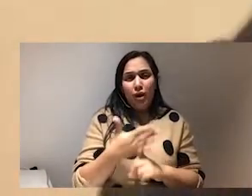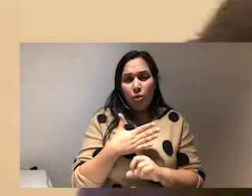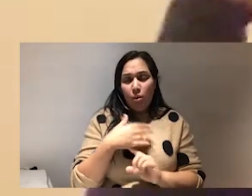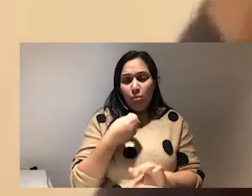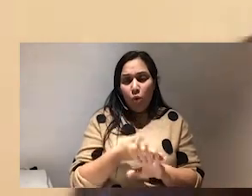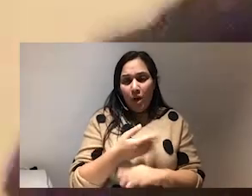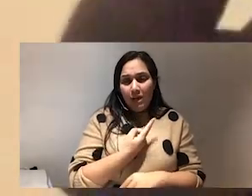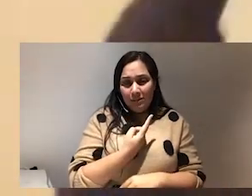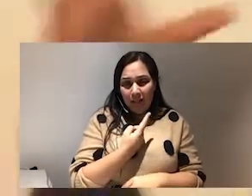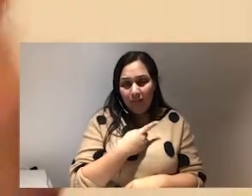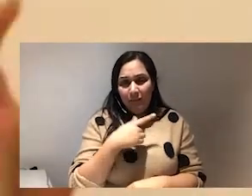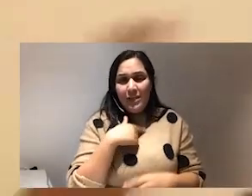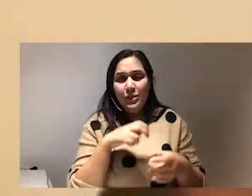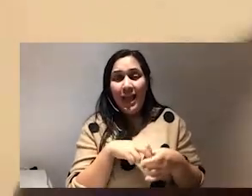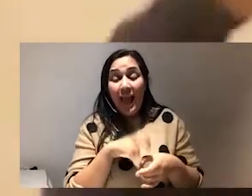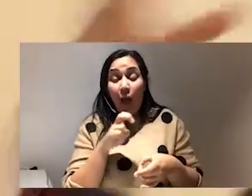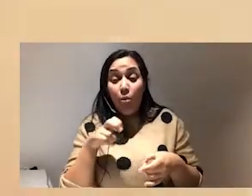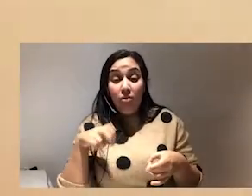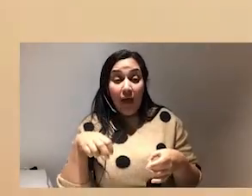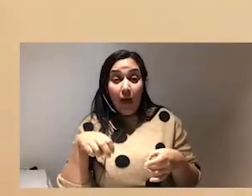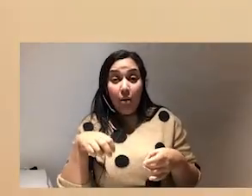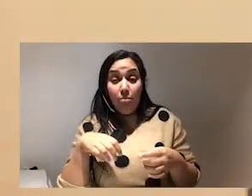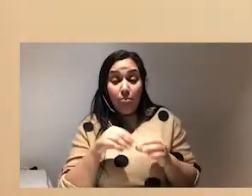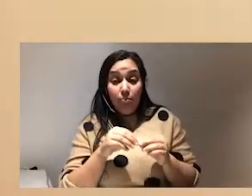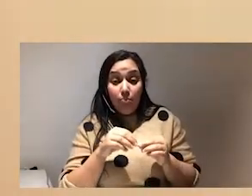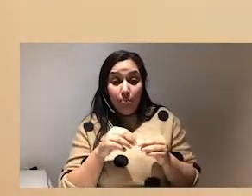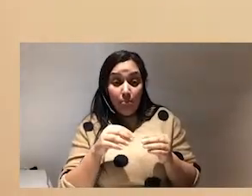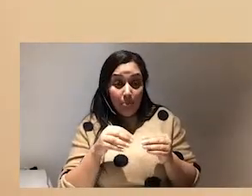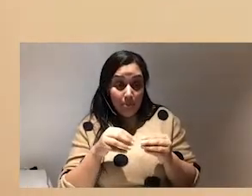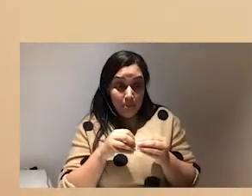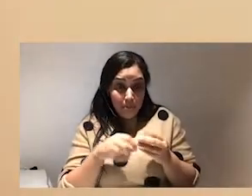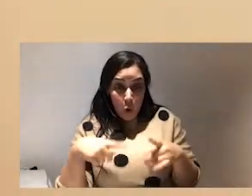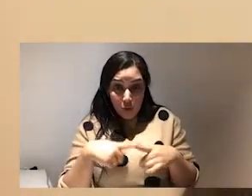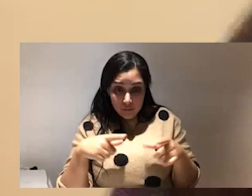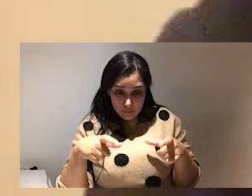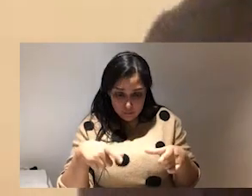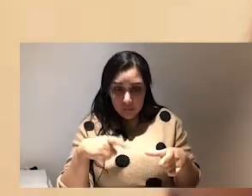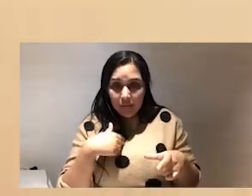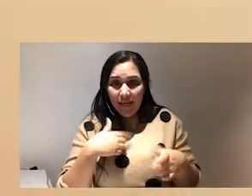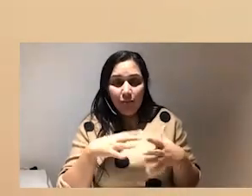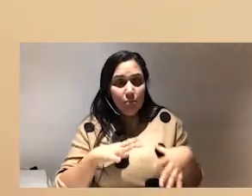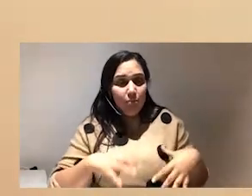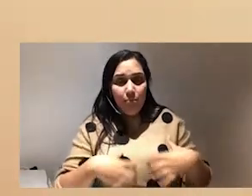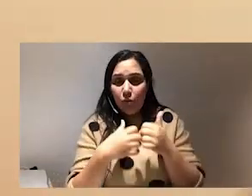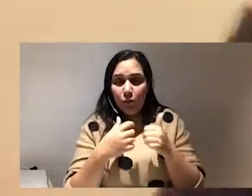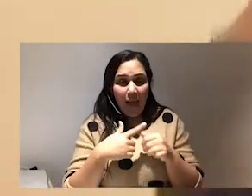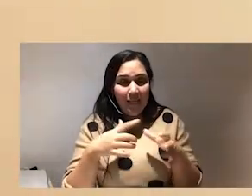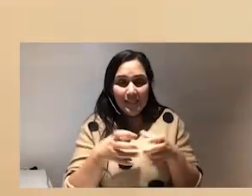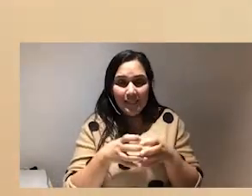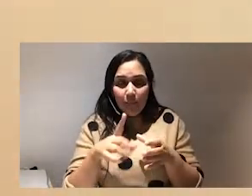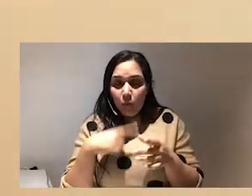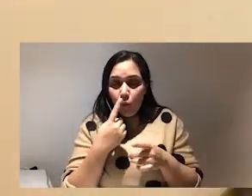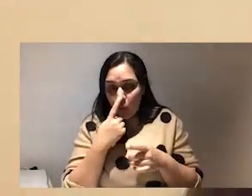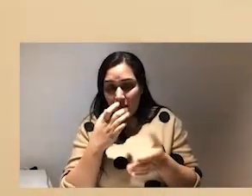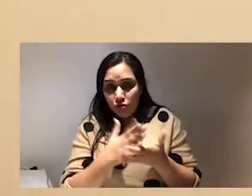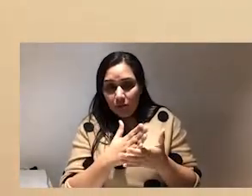and i think to to kind of get out of that box you need to build your infrastructure build your aid team of people you trust but build up your money we're in a